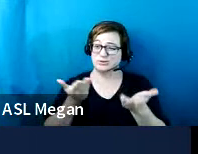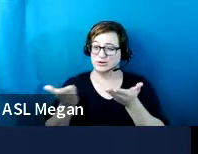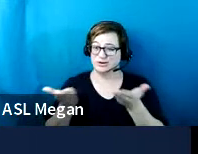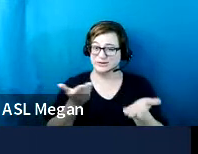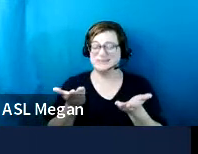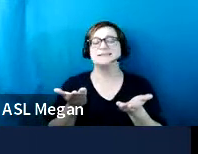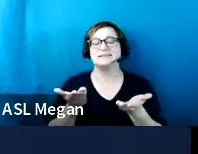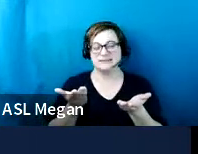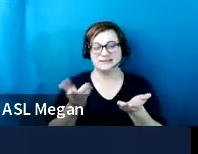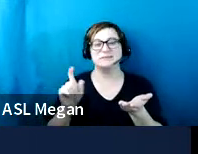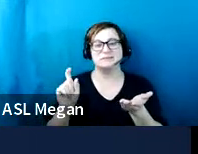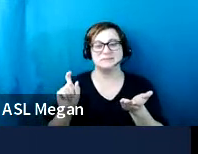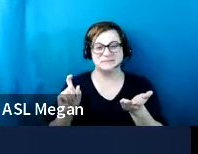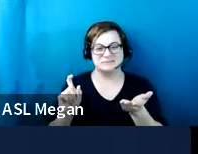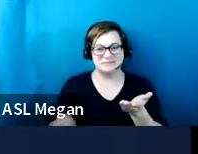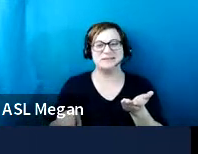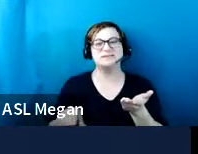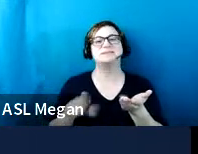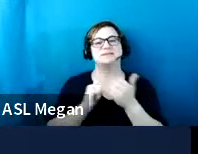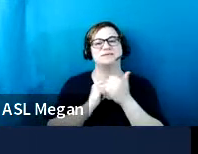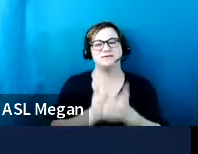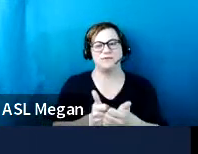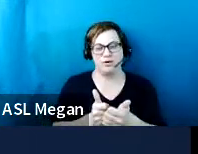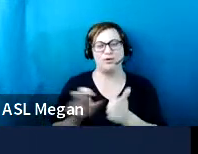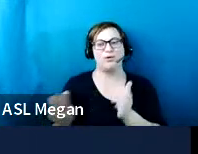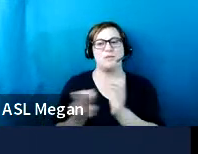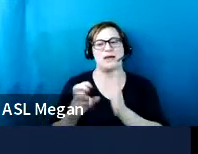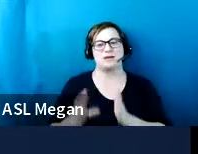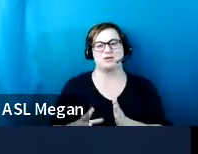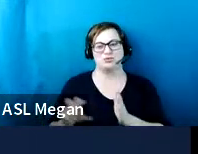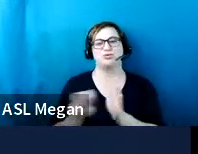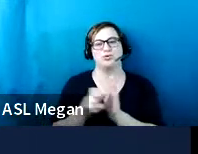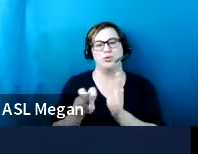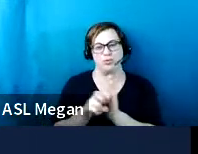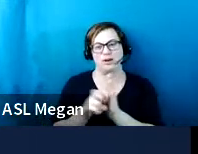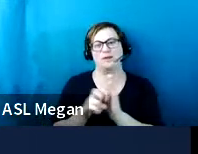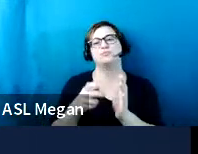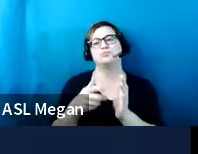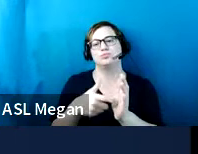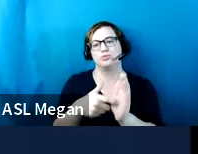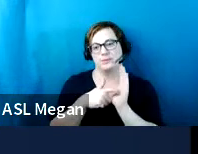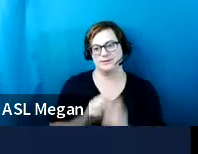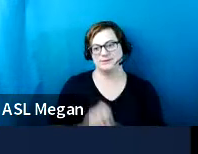is going to need to meet the passenger loading zone requirements that we talked about.